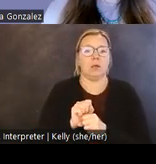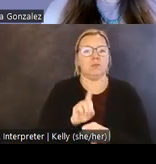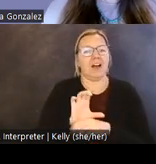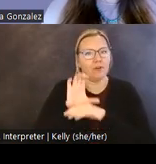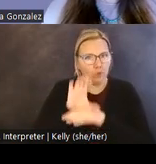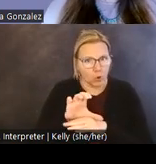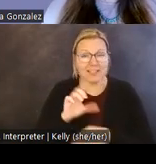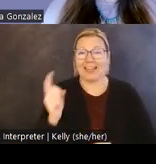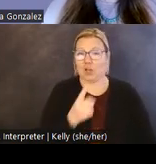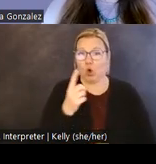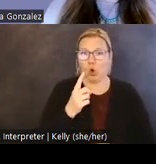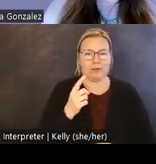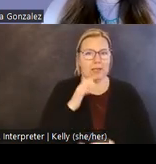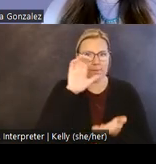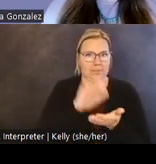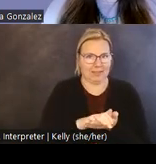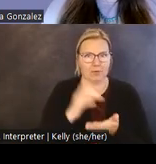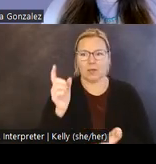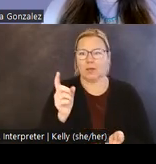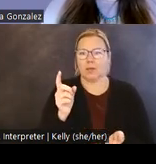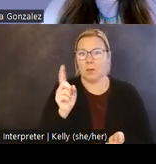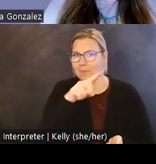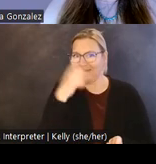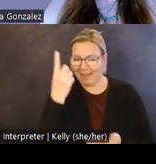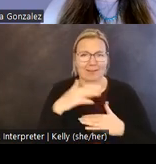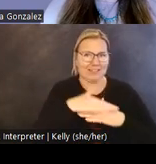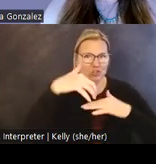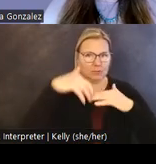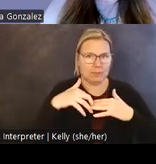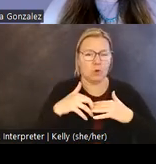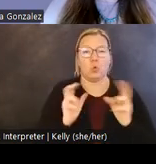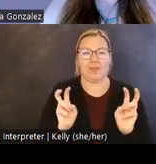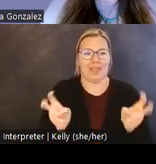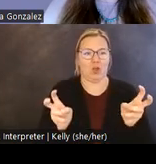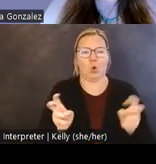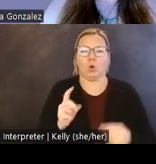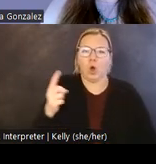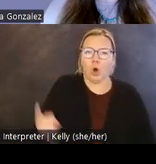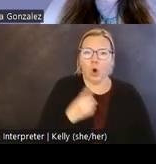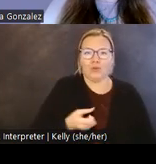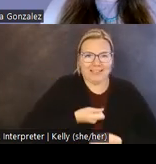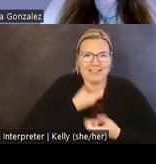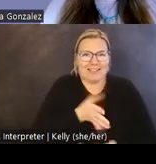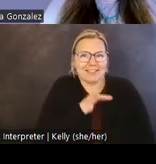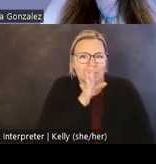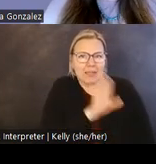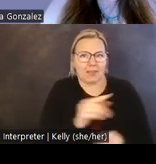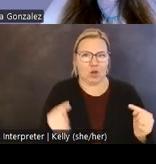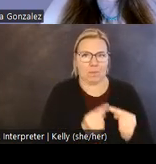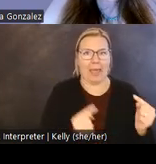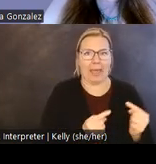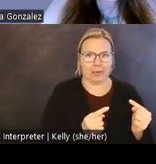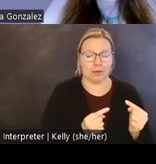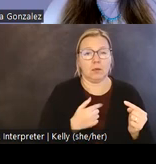believing Black, Indigenous, and other marginalized voices when they, quote, only speak their pain. Here I draw